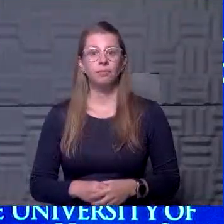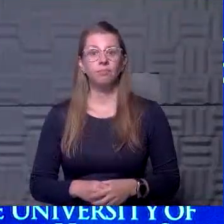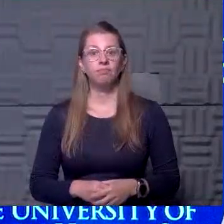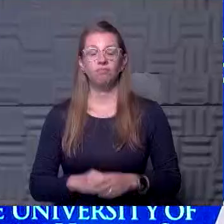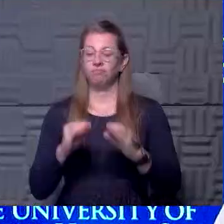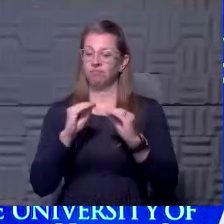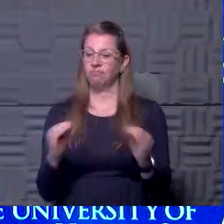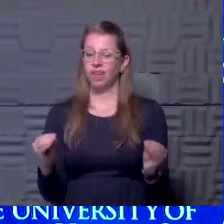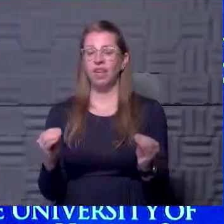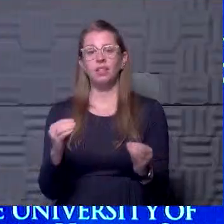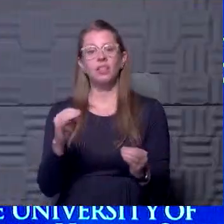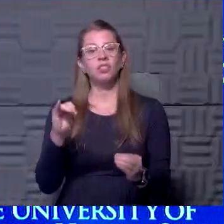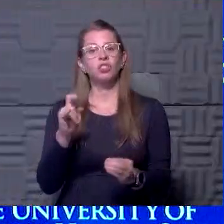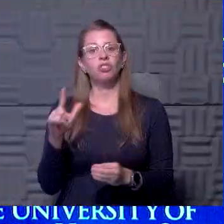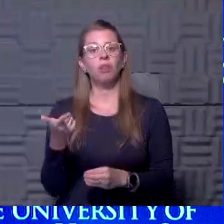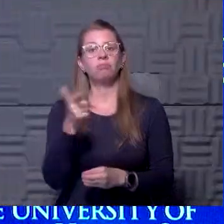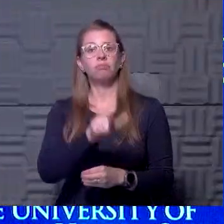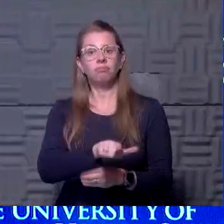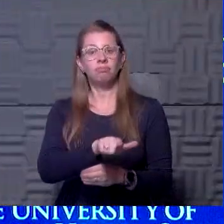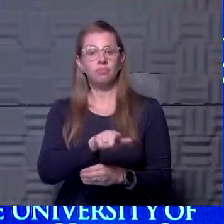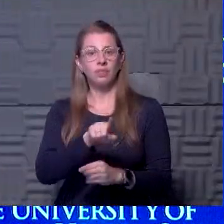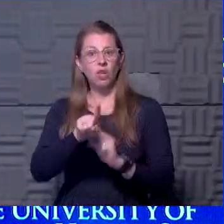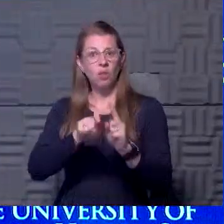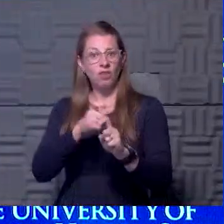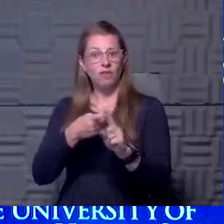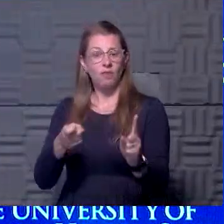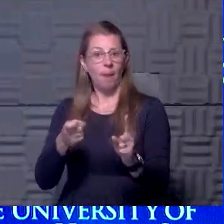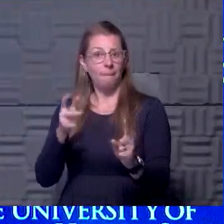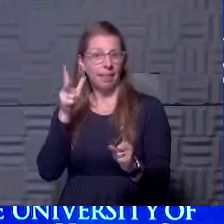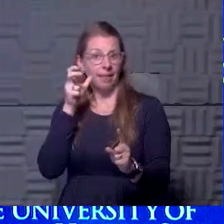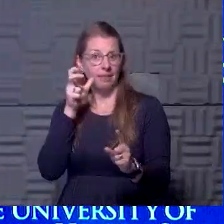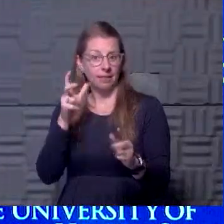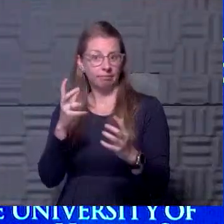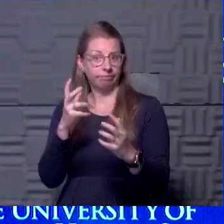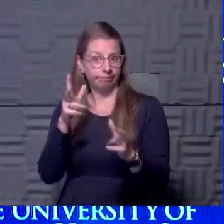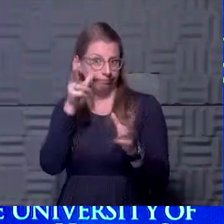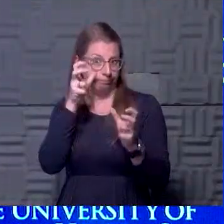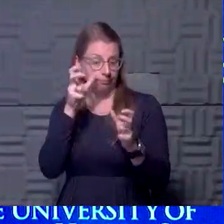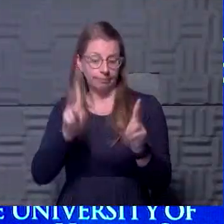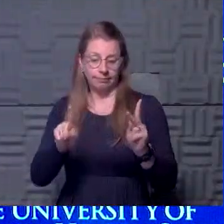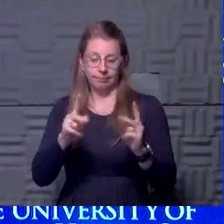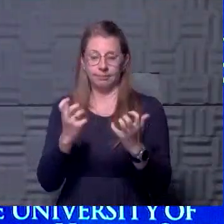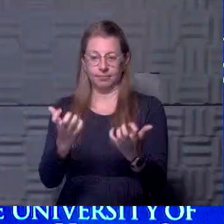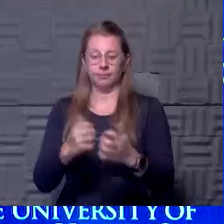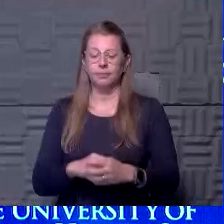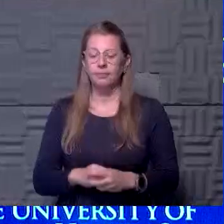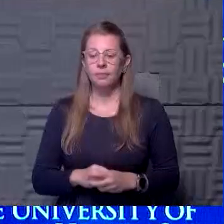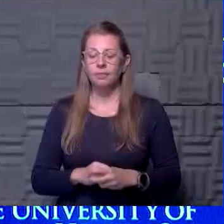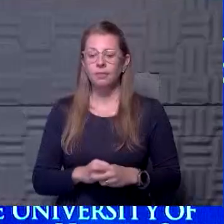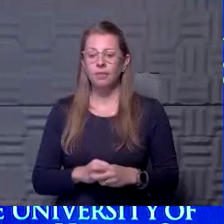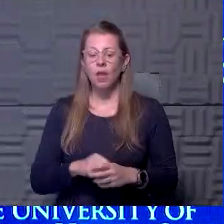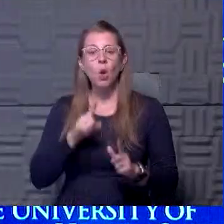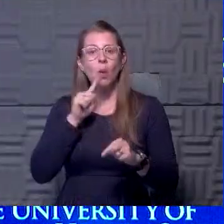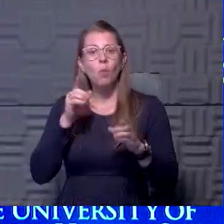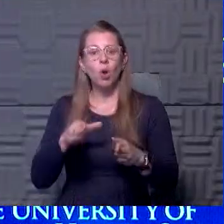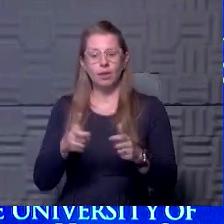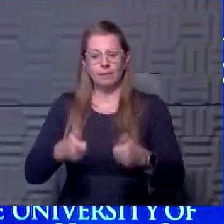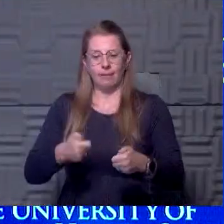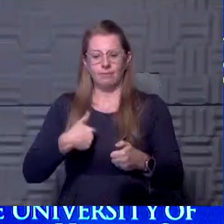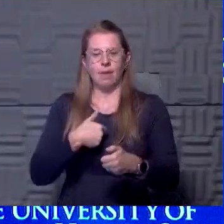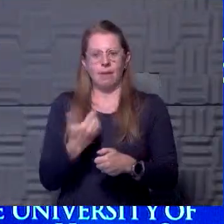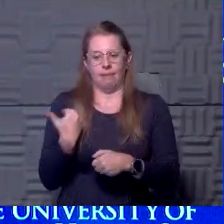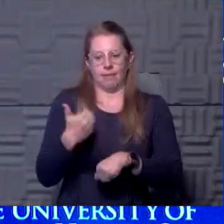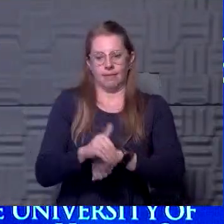Not getting any, Jill. I bet there's questions from our listening audience today. And we actually do have one from a reporter who texted me last night